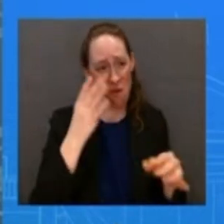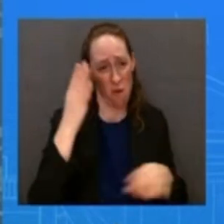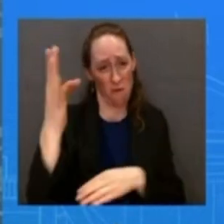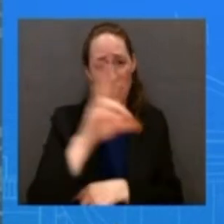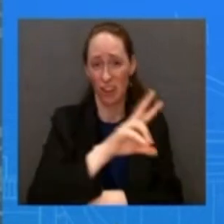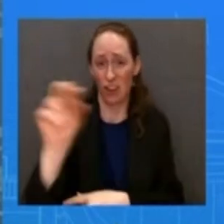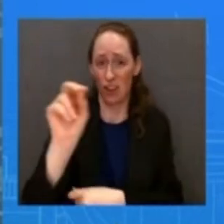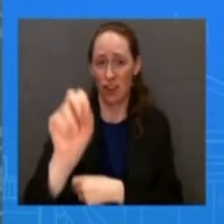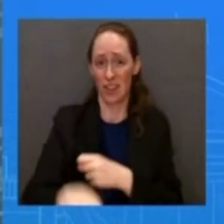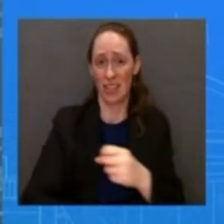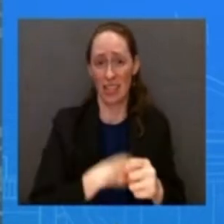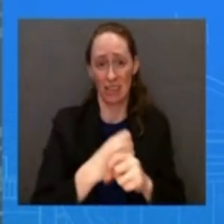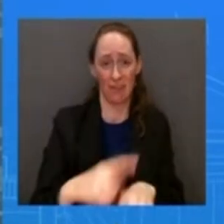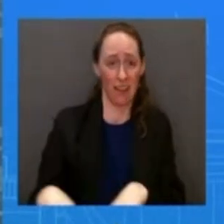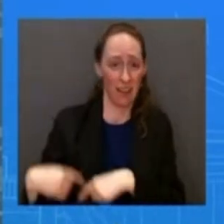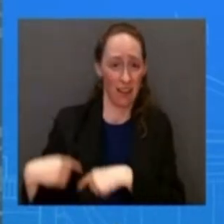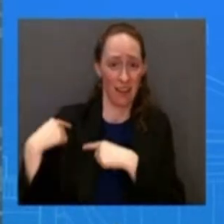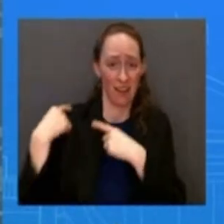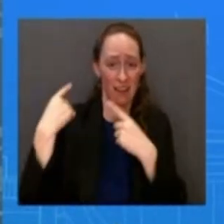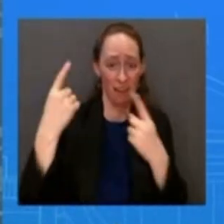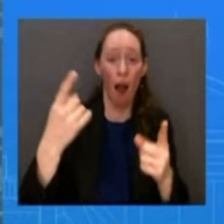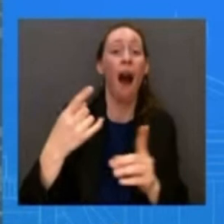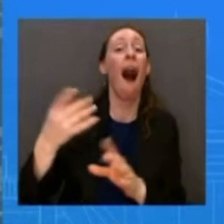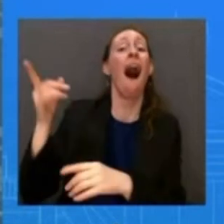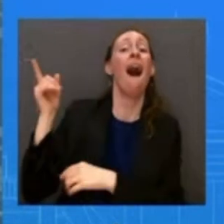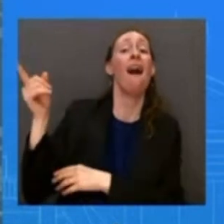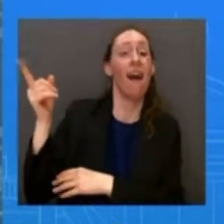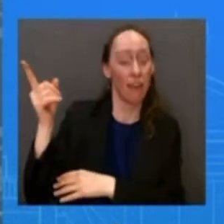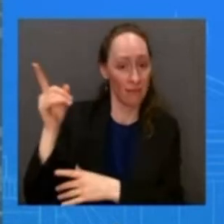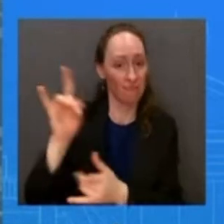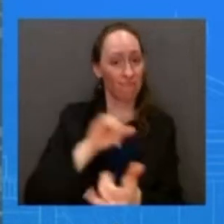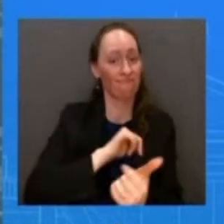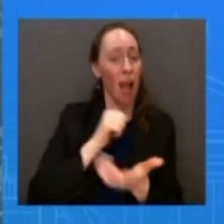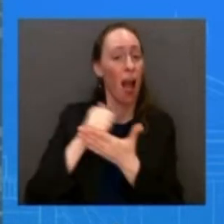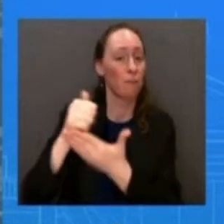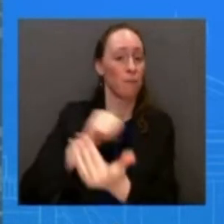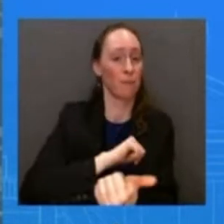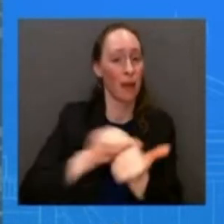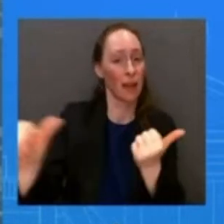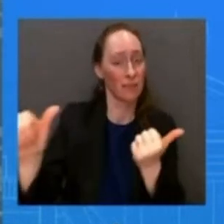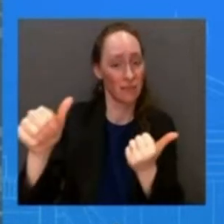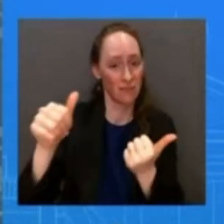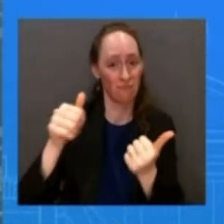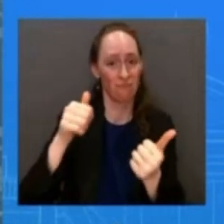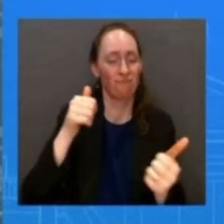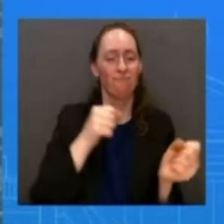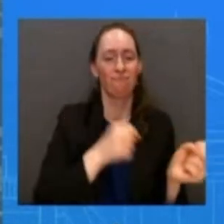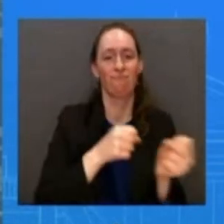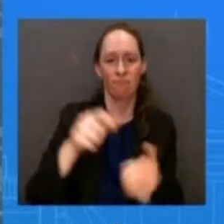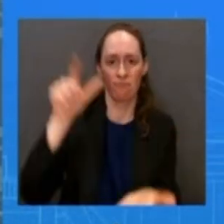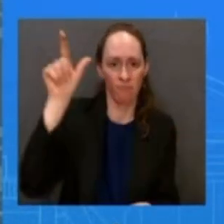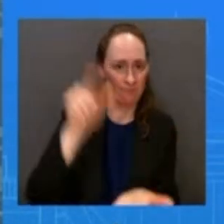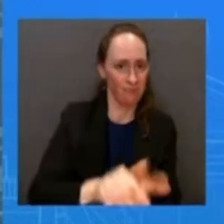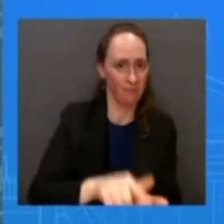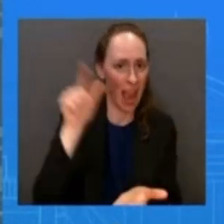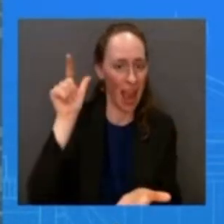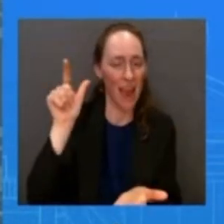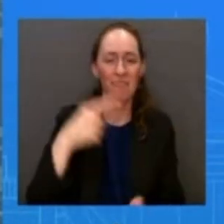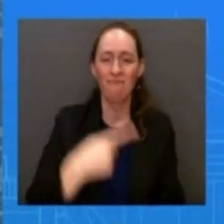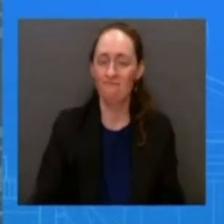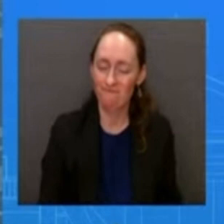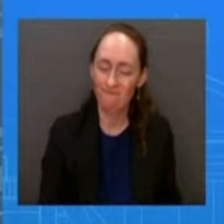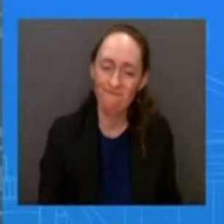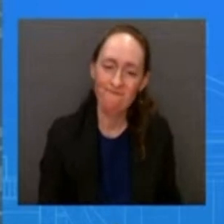as a friend and as a colleague that he's been able to get big things done and i think that's incredibly important he sees her as a longtime